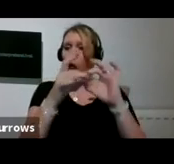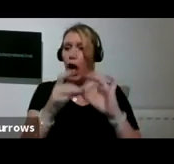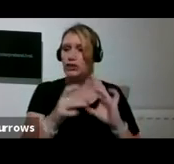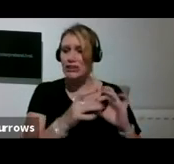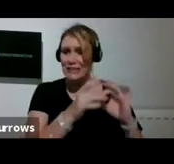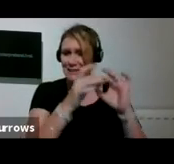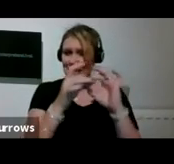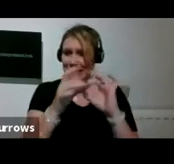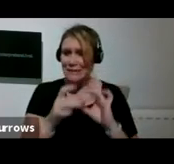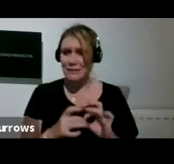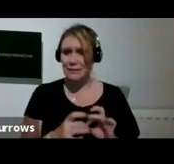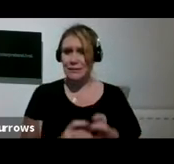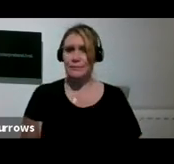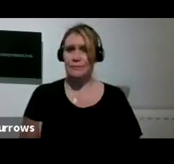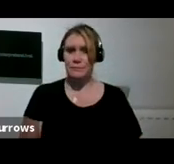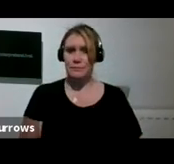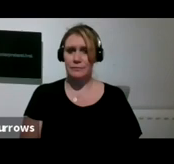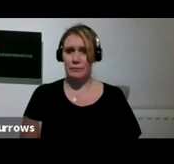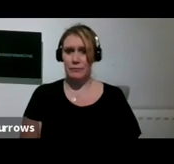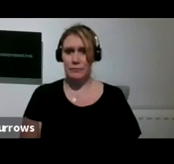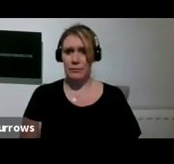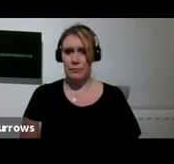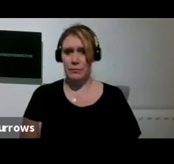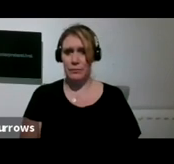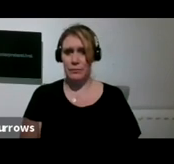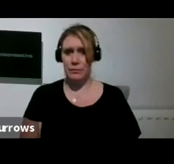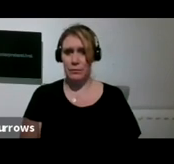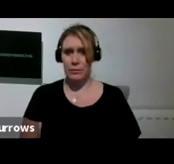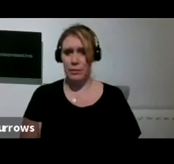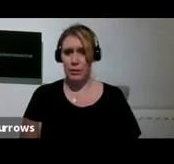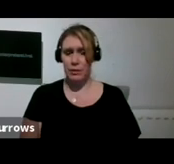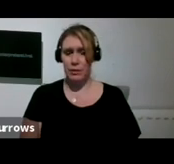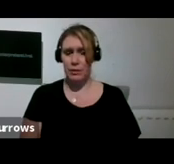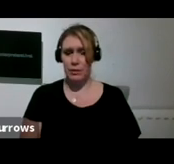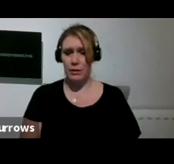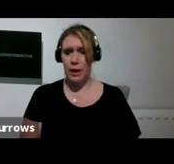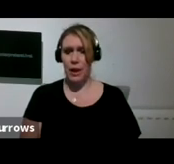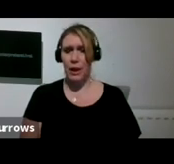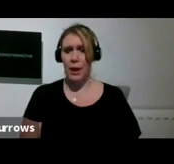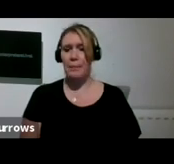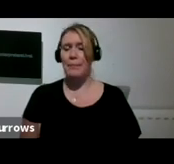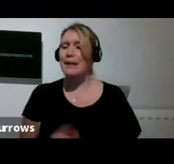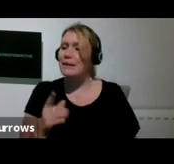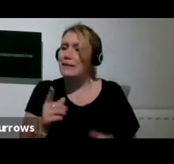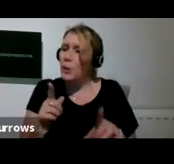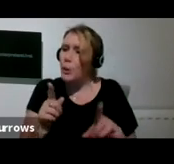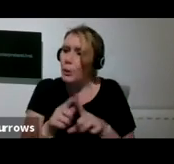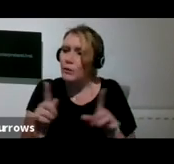So yes, mean it's certainly, but it's a range of perspectives as well.